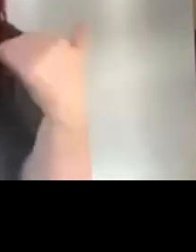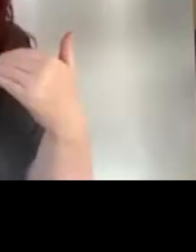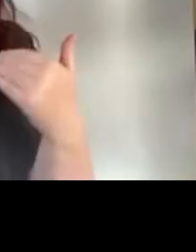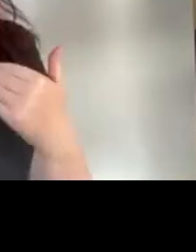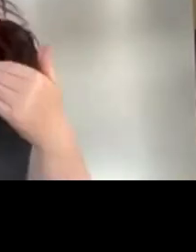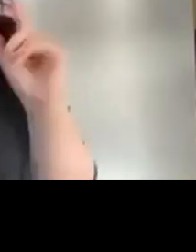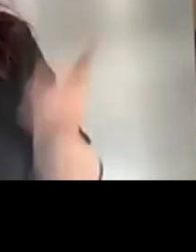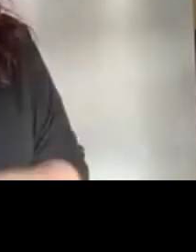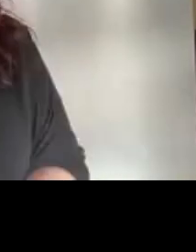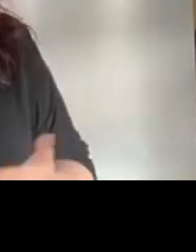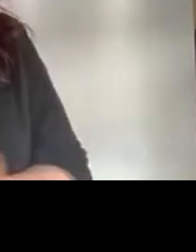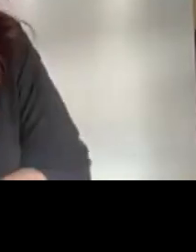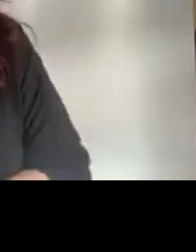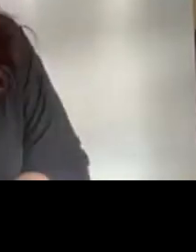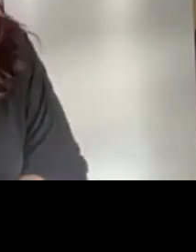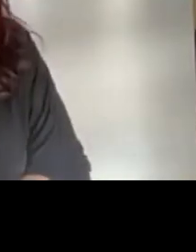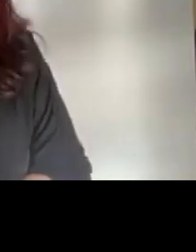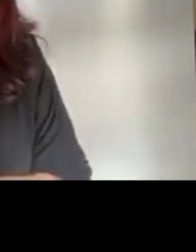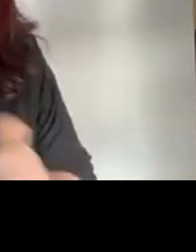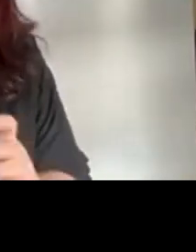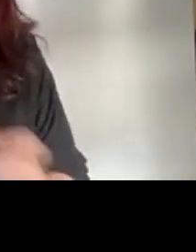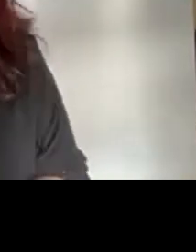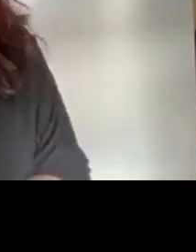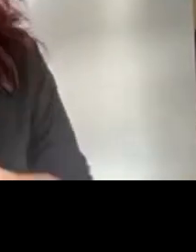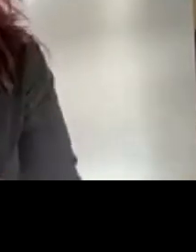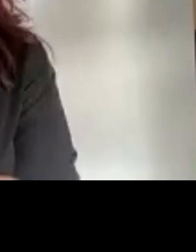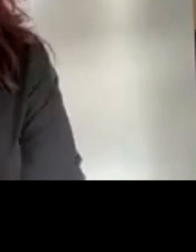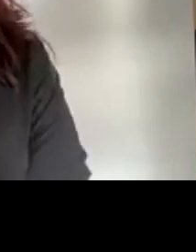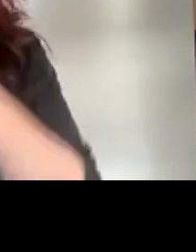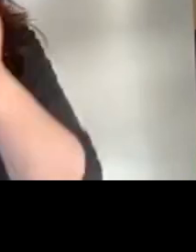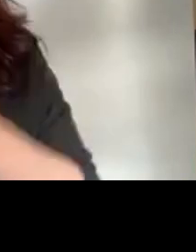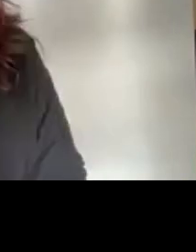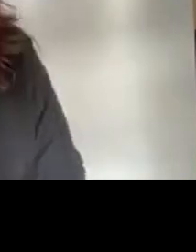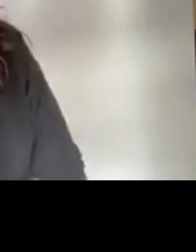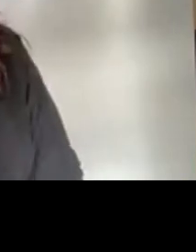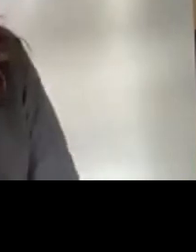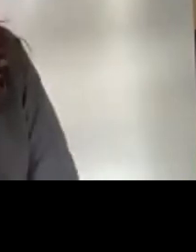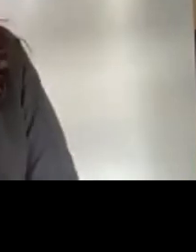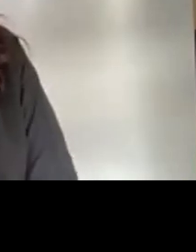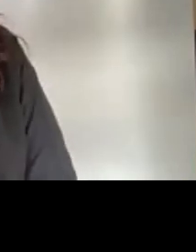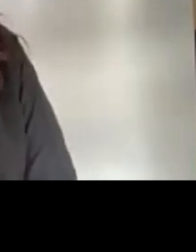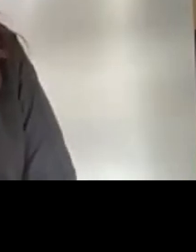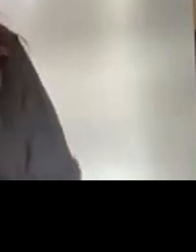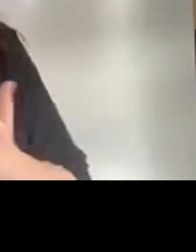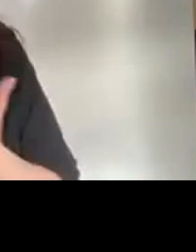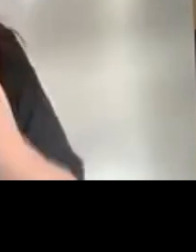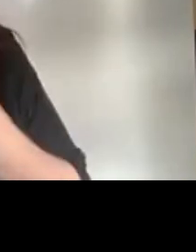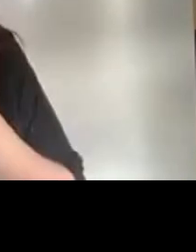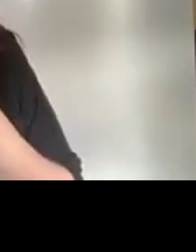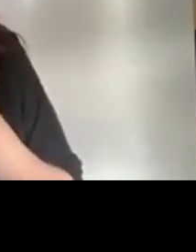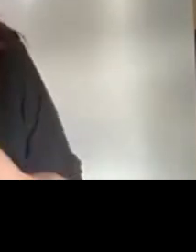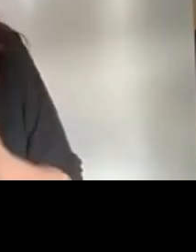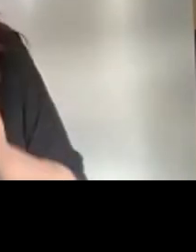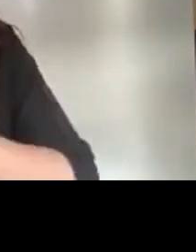it you may want to think about submitting a poster and that's really easy to do and we'll put the information in the chat bar